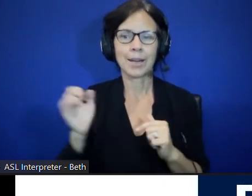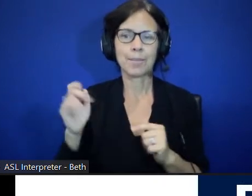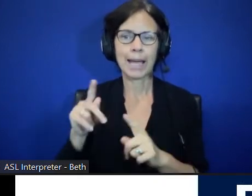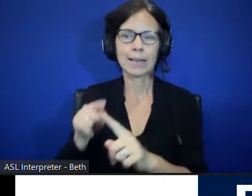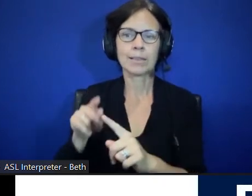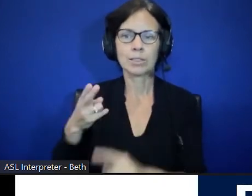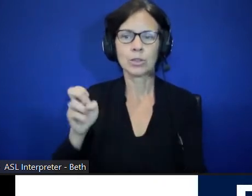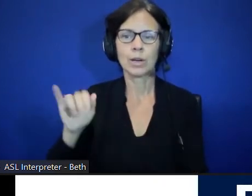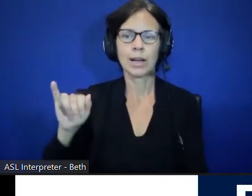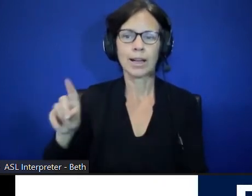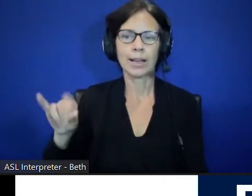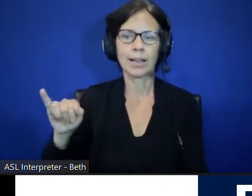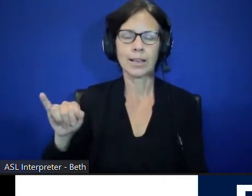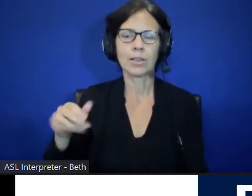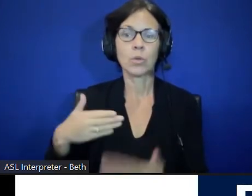So let's go back.